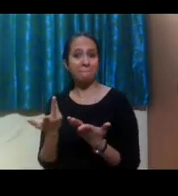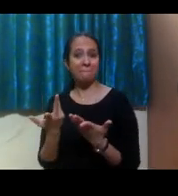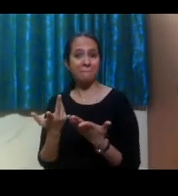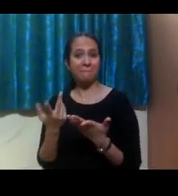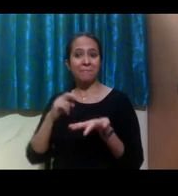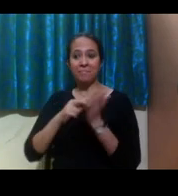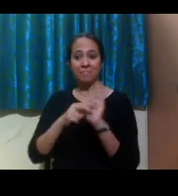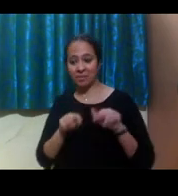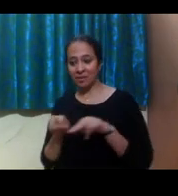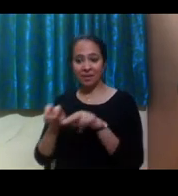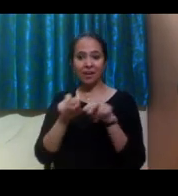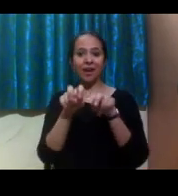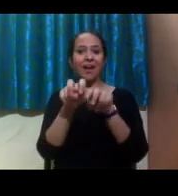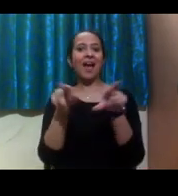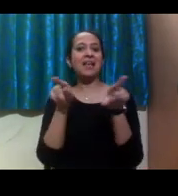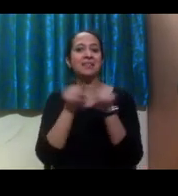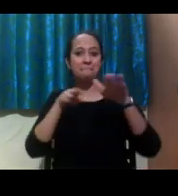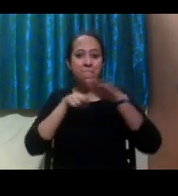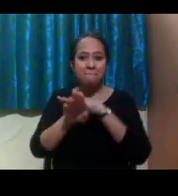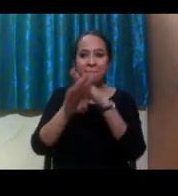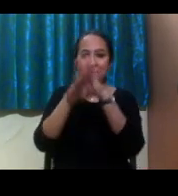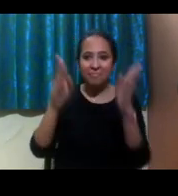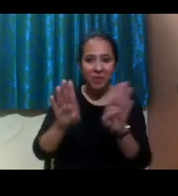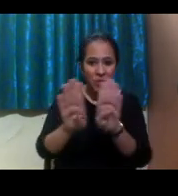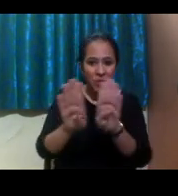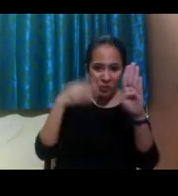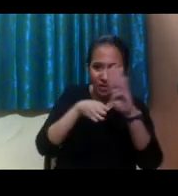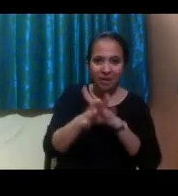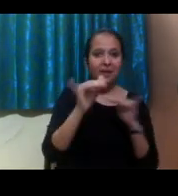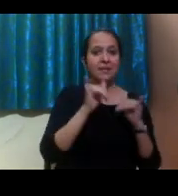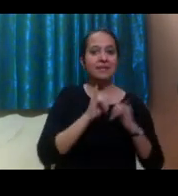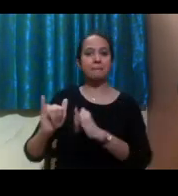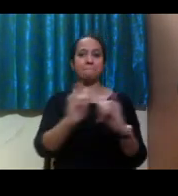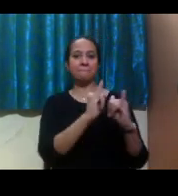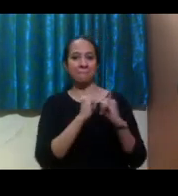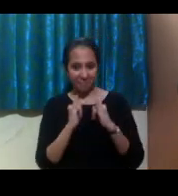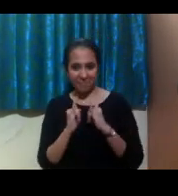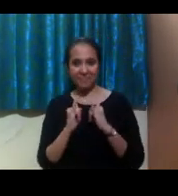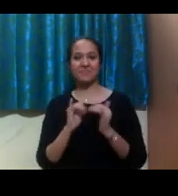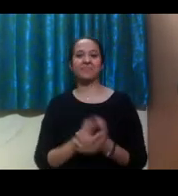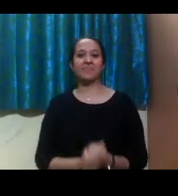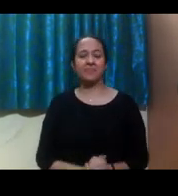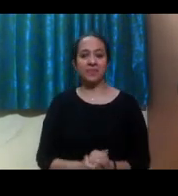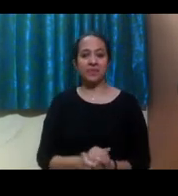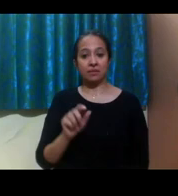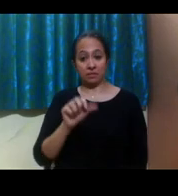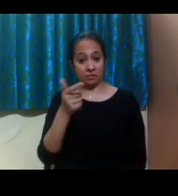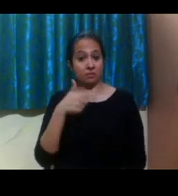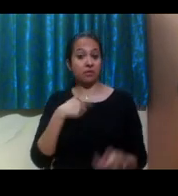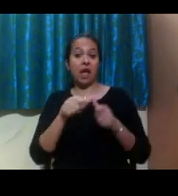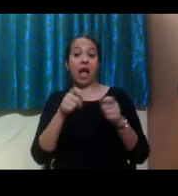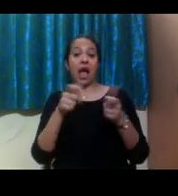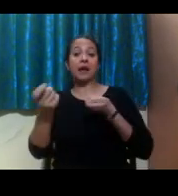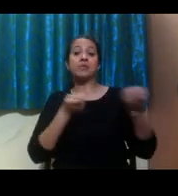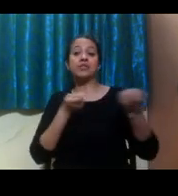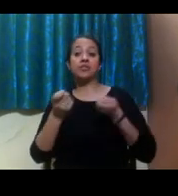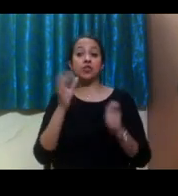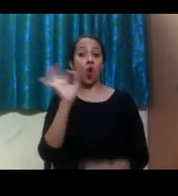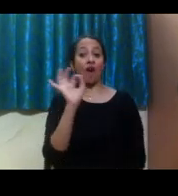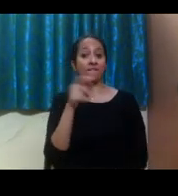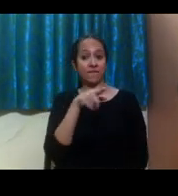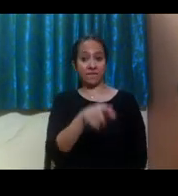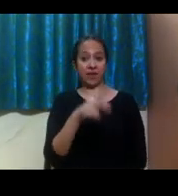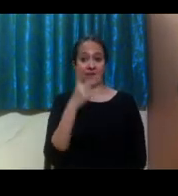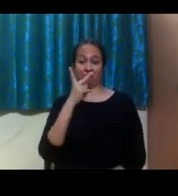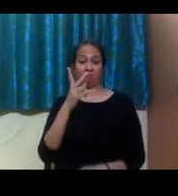same entrance of the building. And so what's pretty common is that you might see, like here at Missouri State, we have our administration building where it's very pretty at